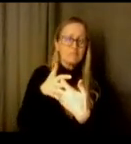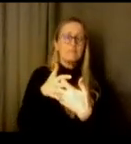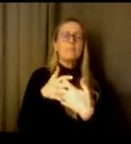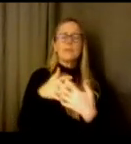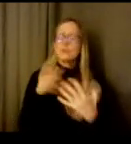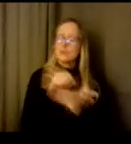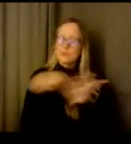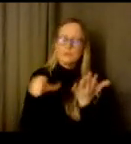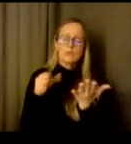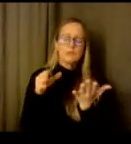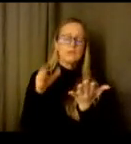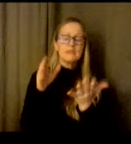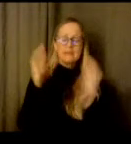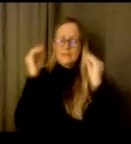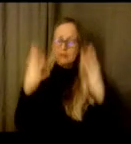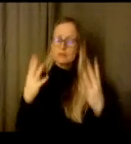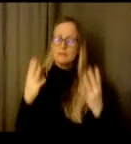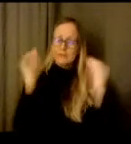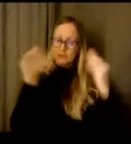classrooms.